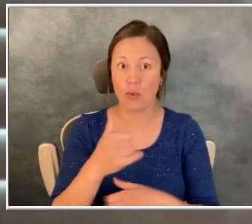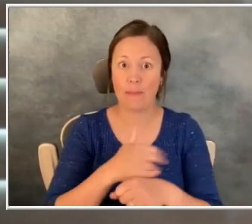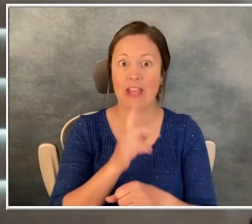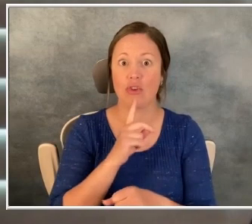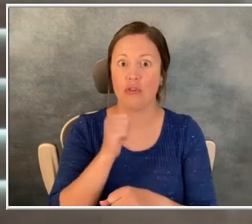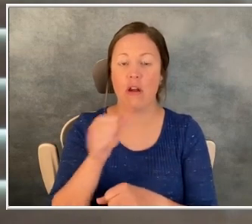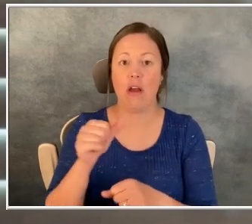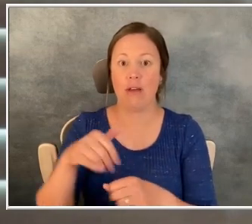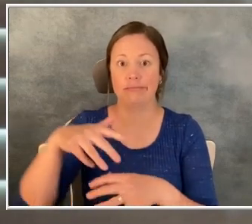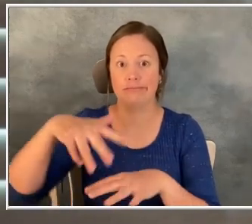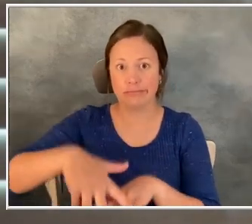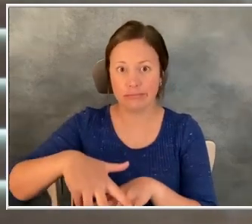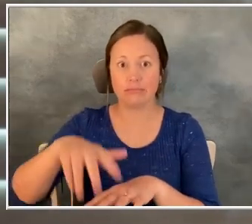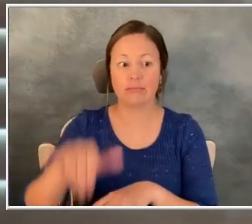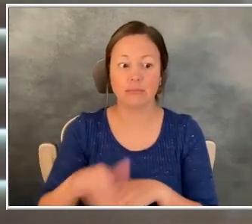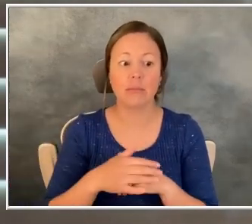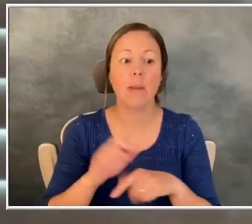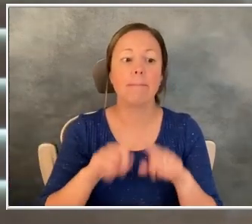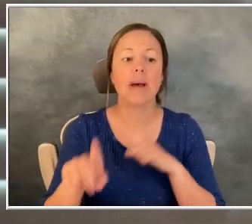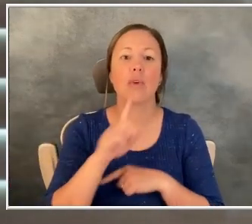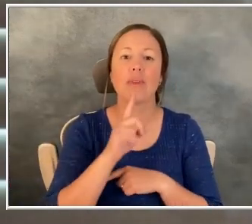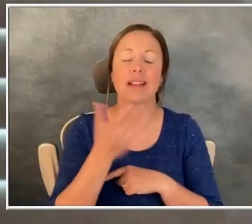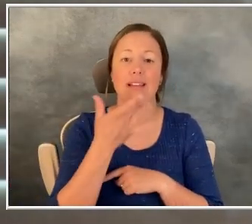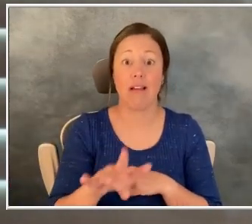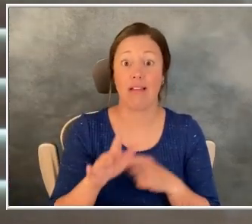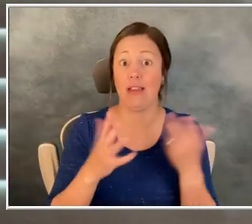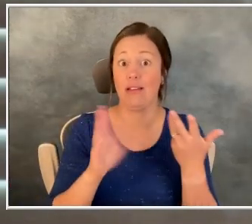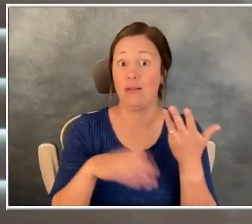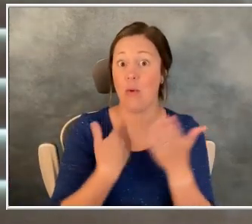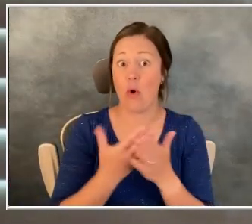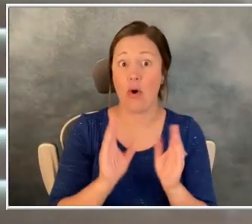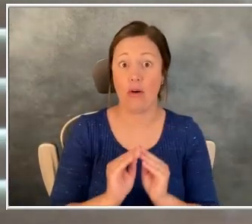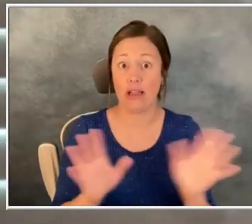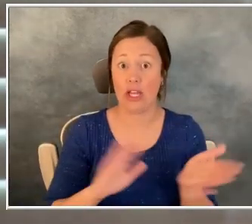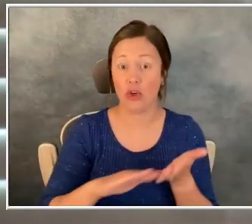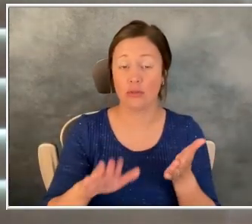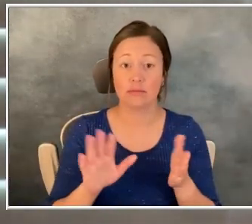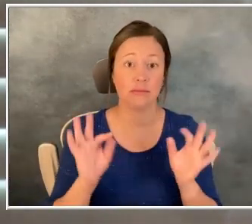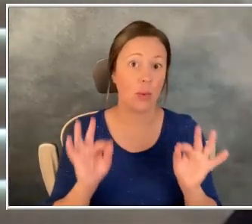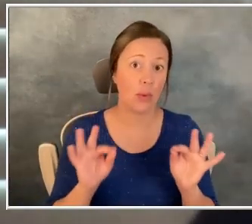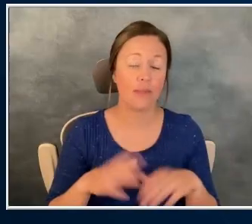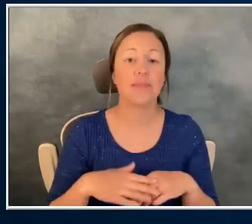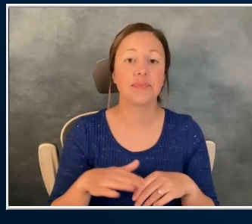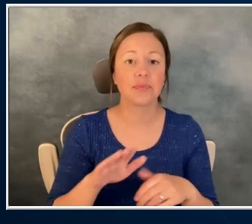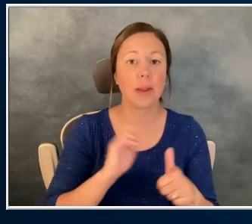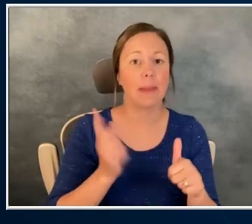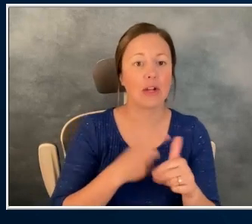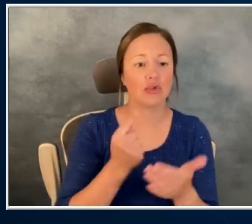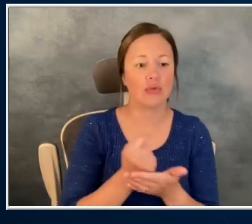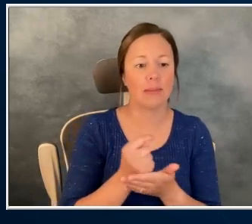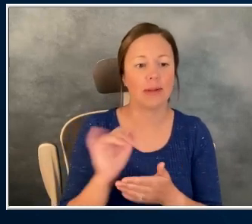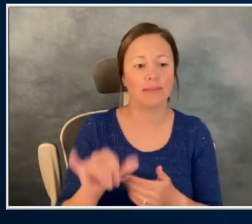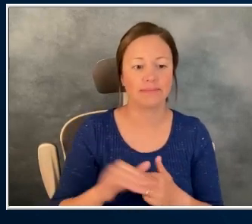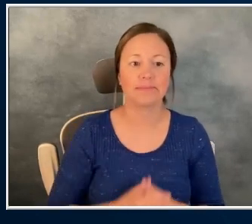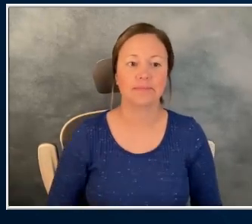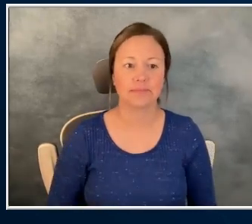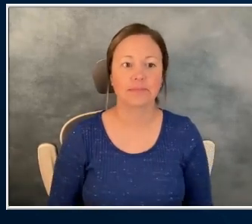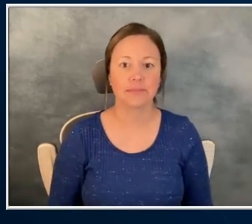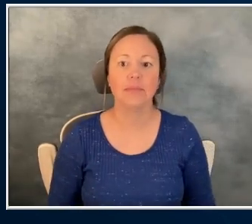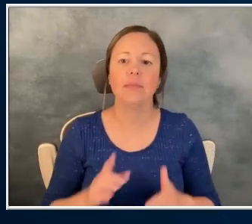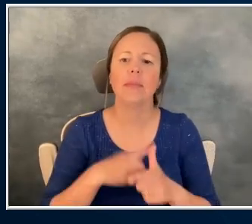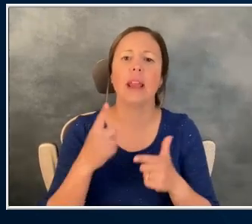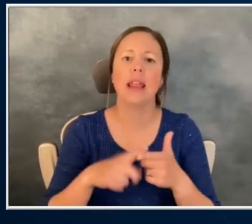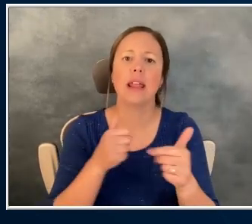And thankfully I got the news that it had come back clear. So that was kind of my initial treatment. And then you had a follow-up.